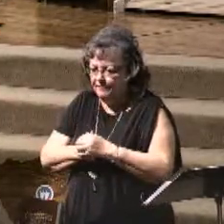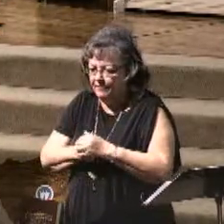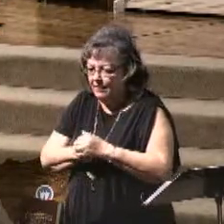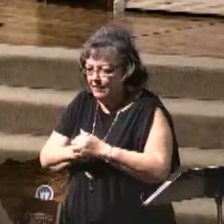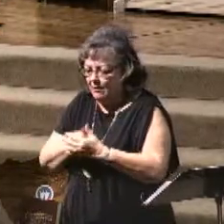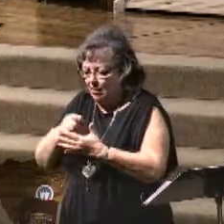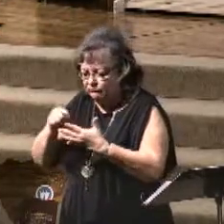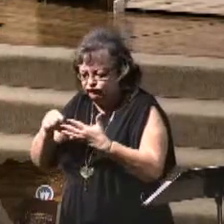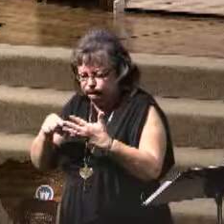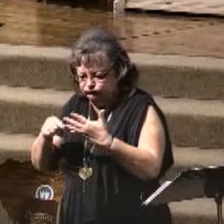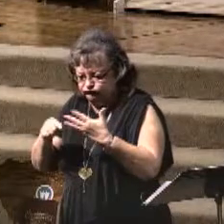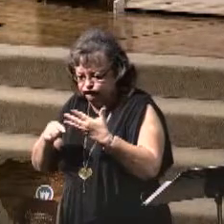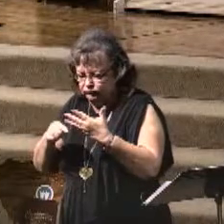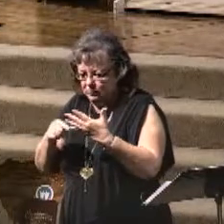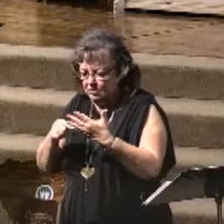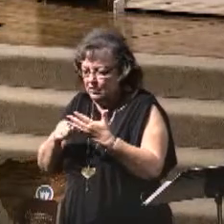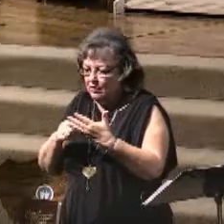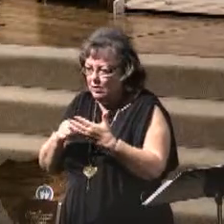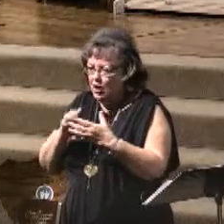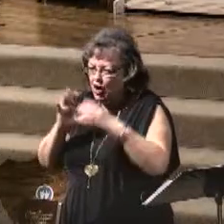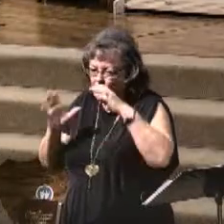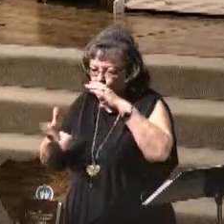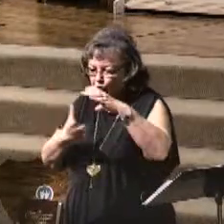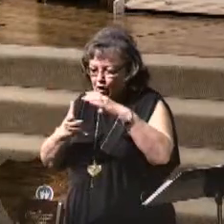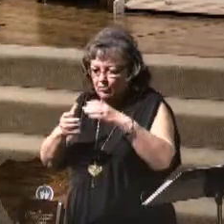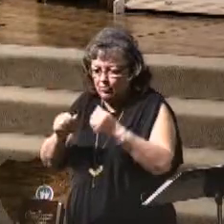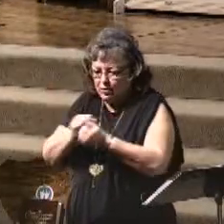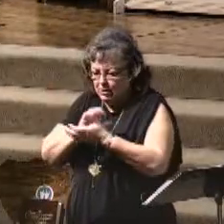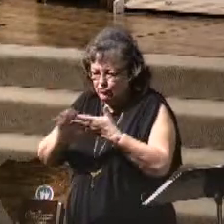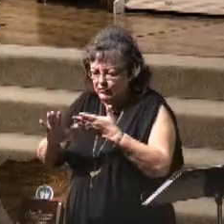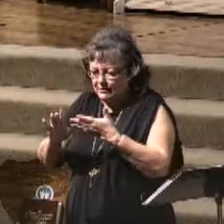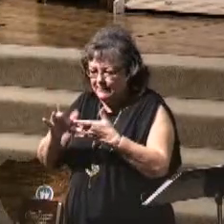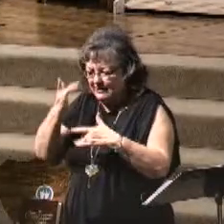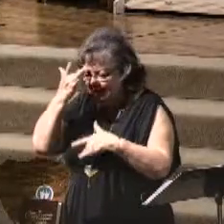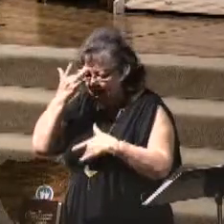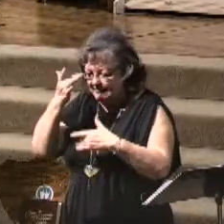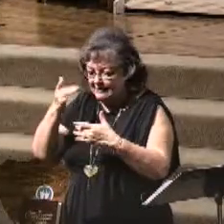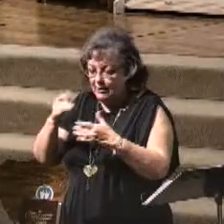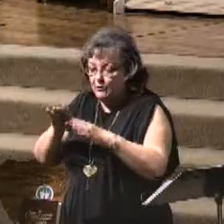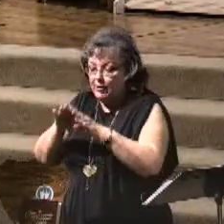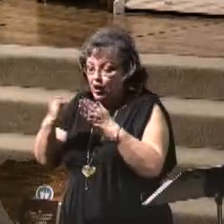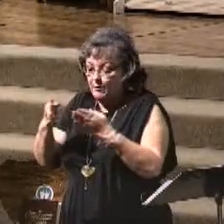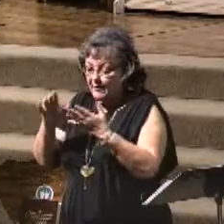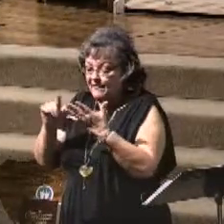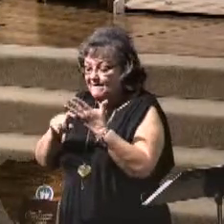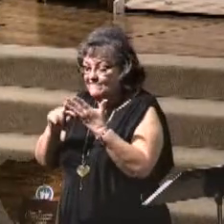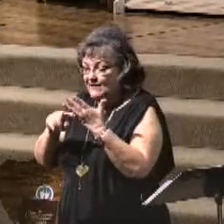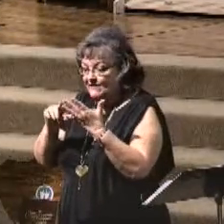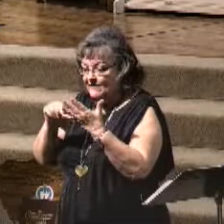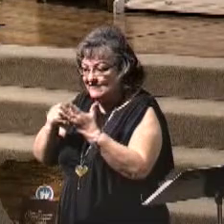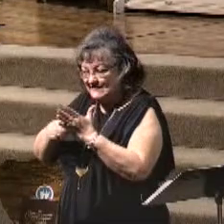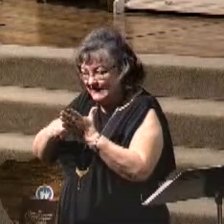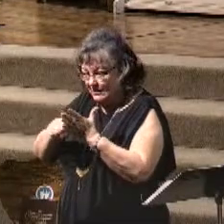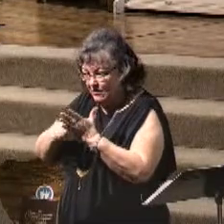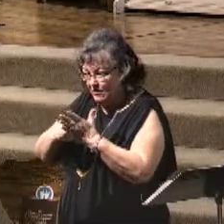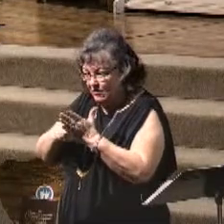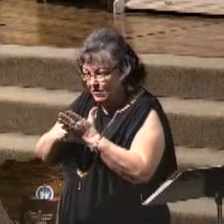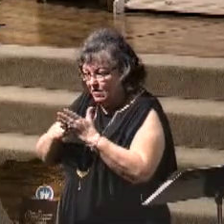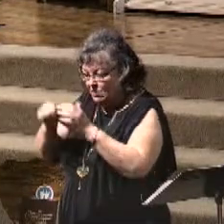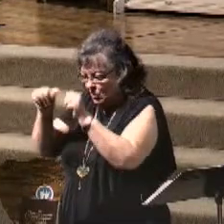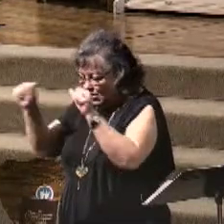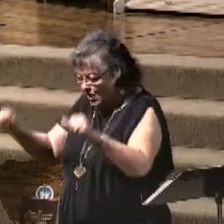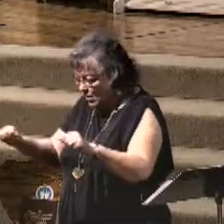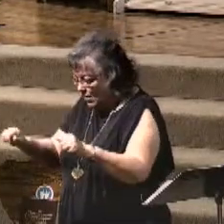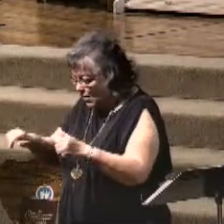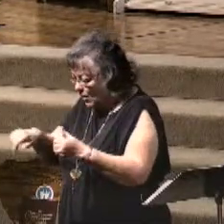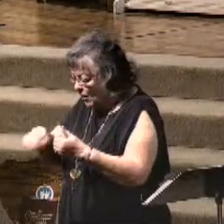global desolation, global destruction. Look, please, Whitney, at verse nine. And when he'd opened the fifth seal, I saw under the altar the souls of them that were slain